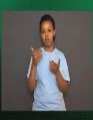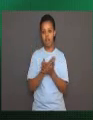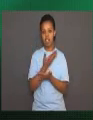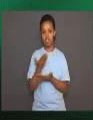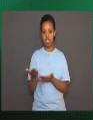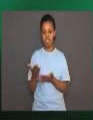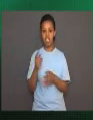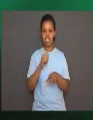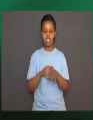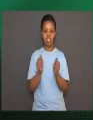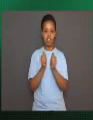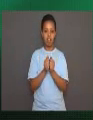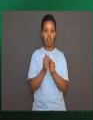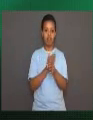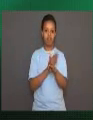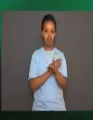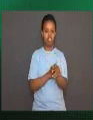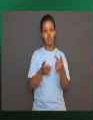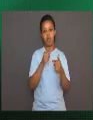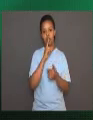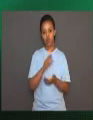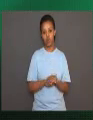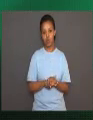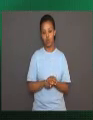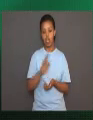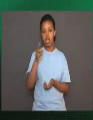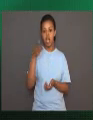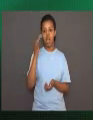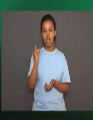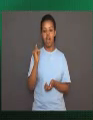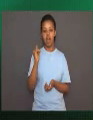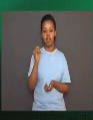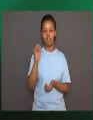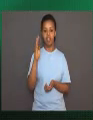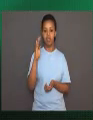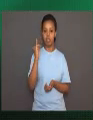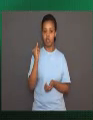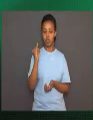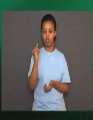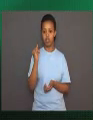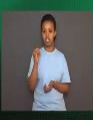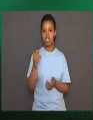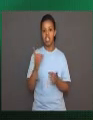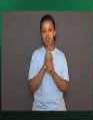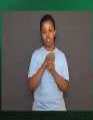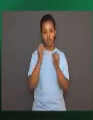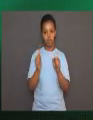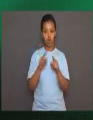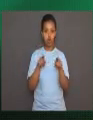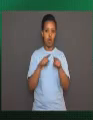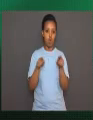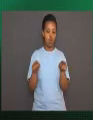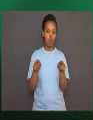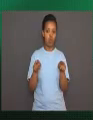a period of time. Habituation can occur at different levels